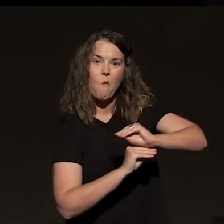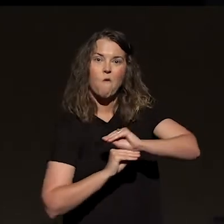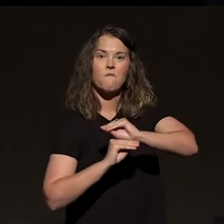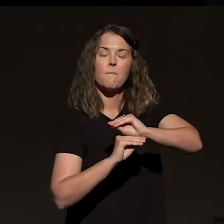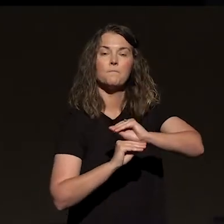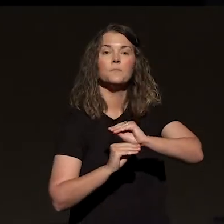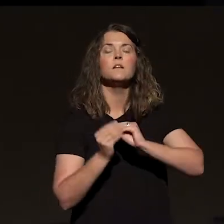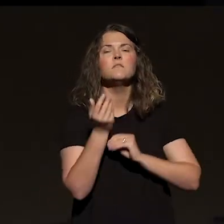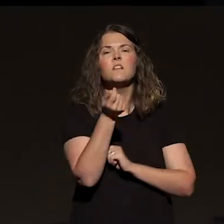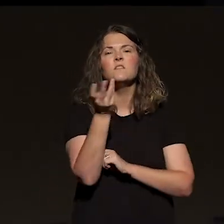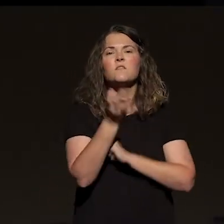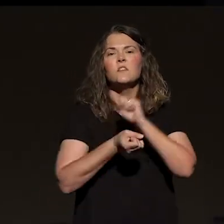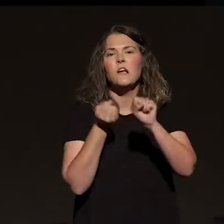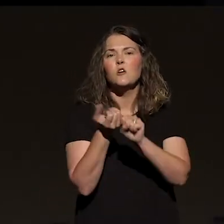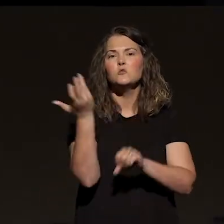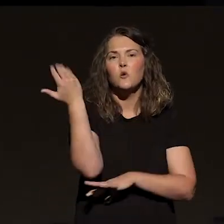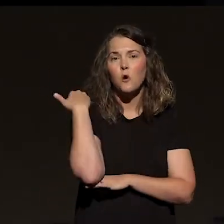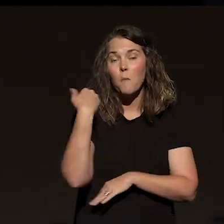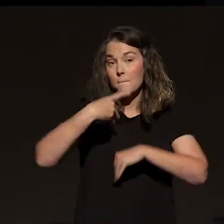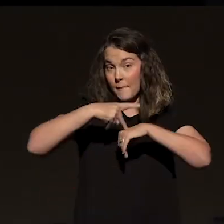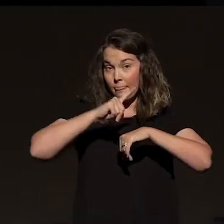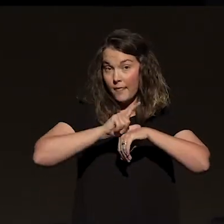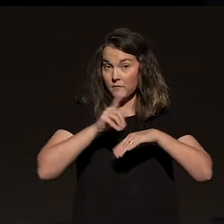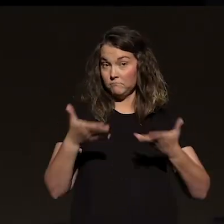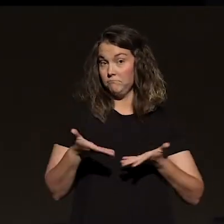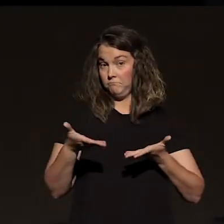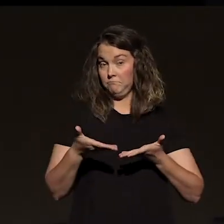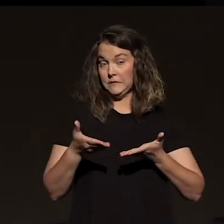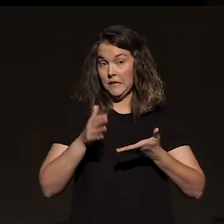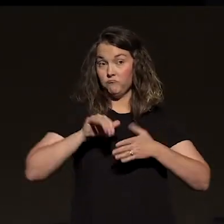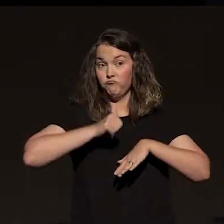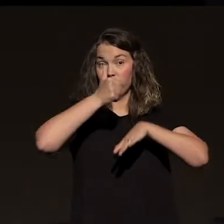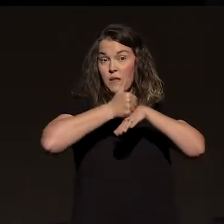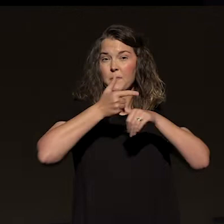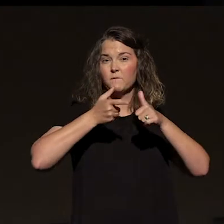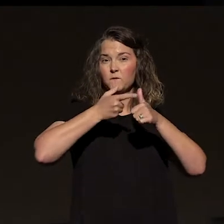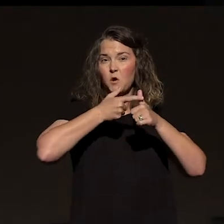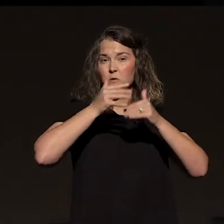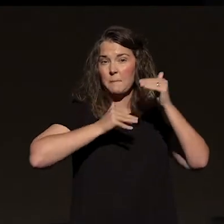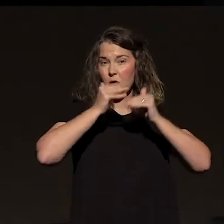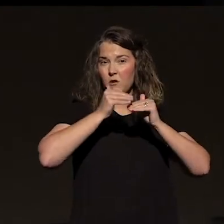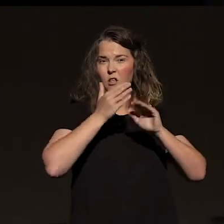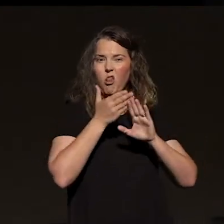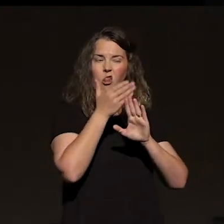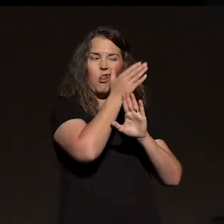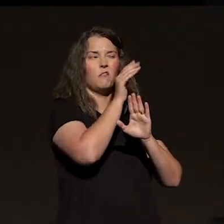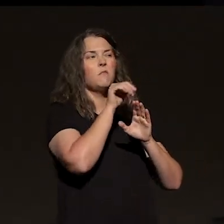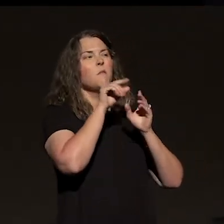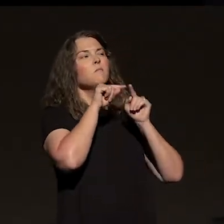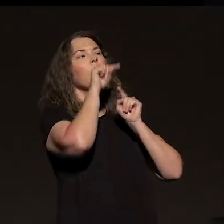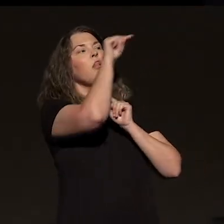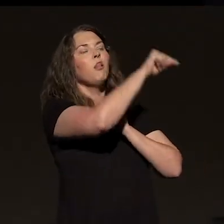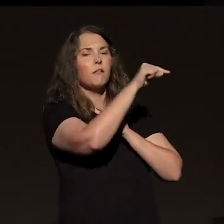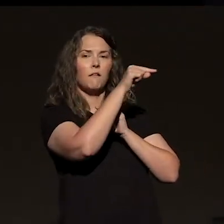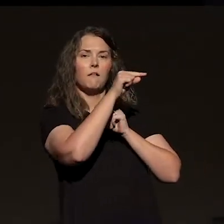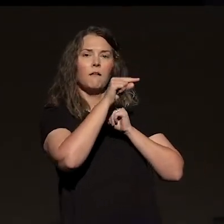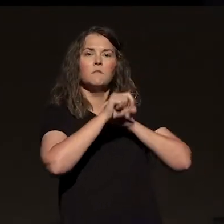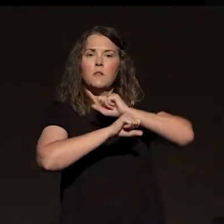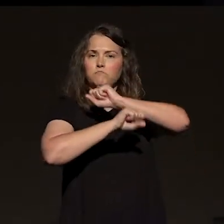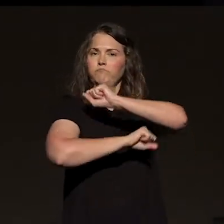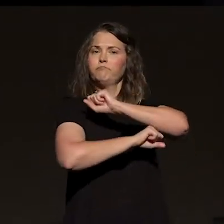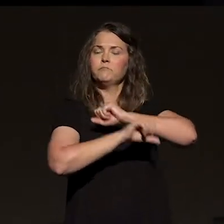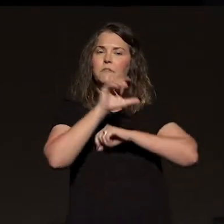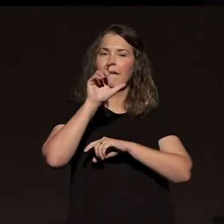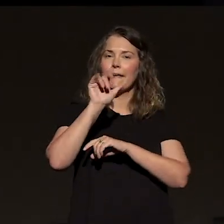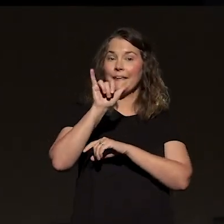Some years ago, when Pine Lake built its first building, it was actually built on Yazoo Clay. And so every time there was